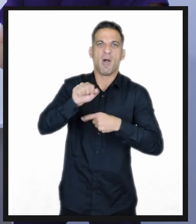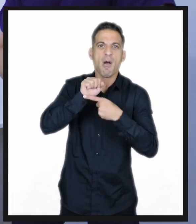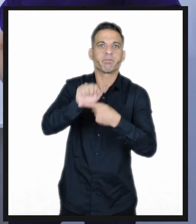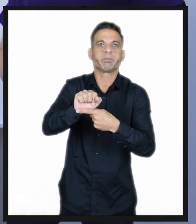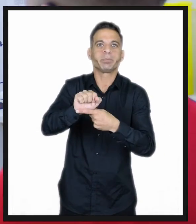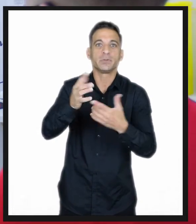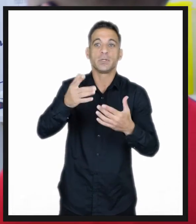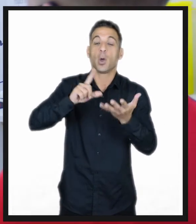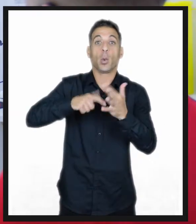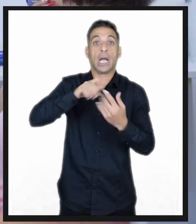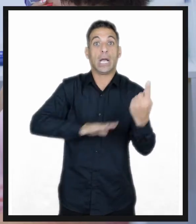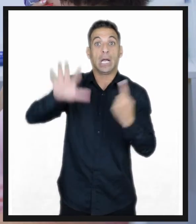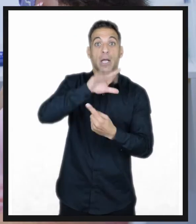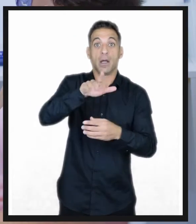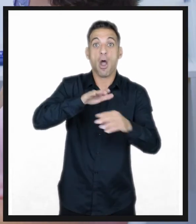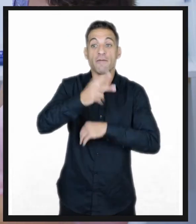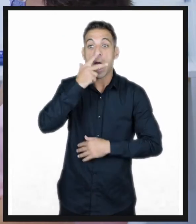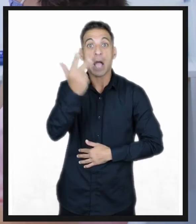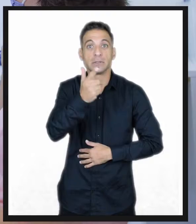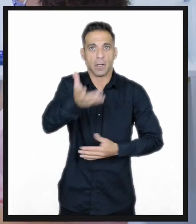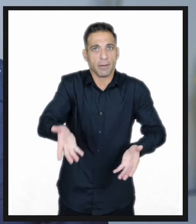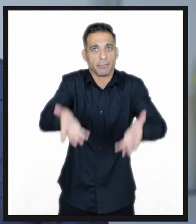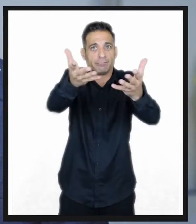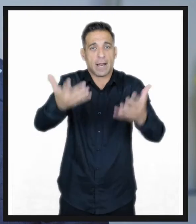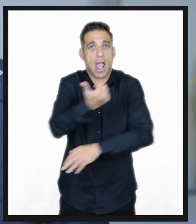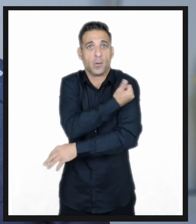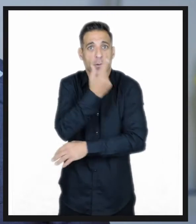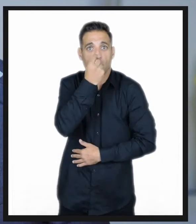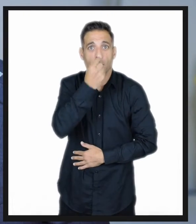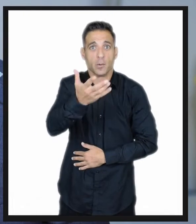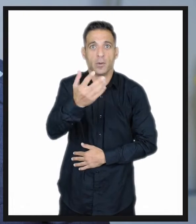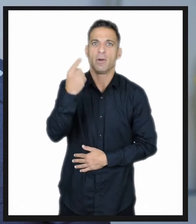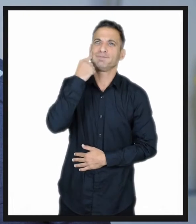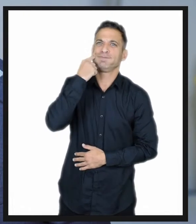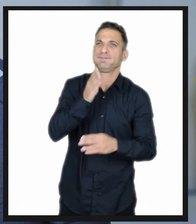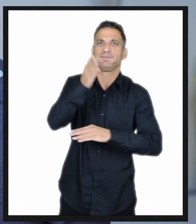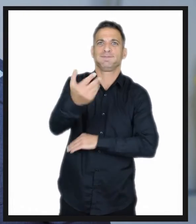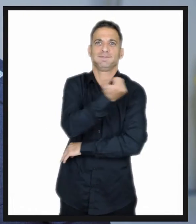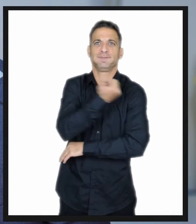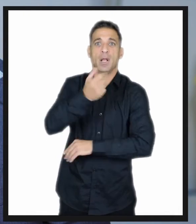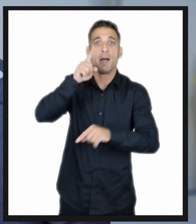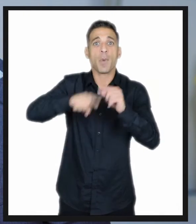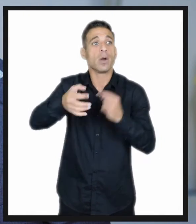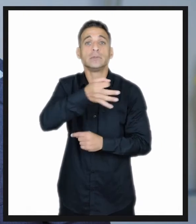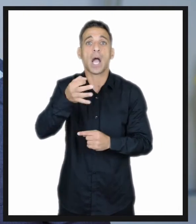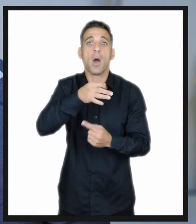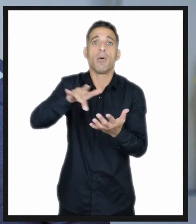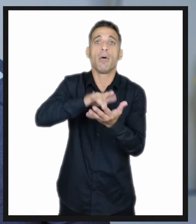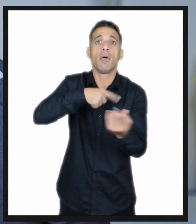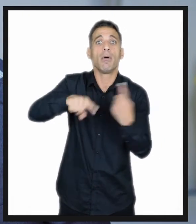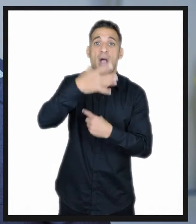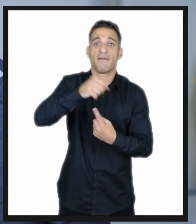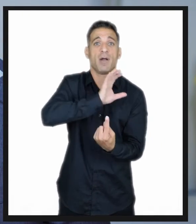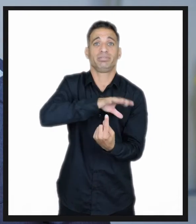In the UK, if you are over 18, you can now have the vaccine. It's quite easy to get the vaccine. Most towns and cities will have several